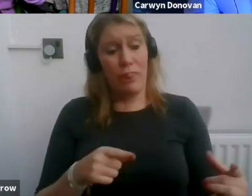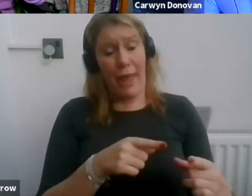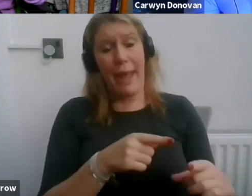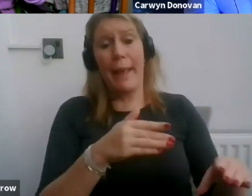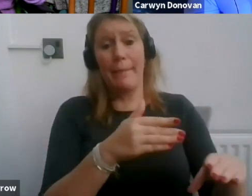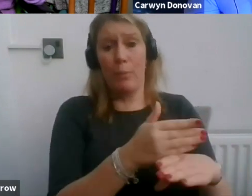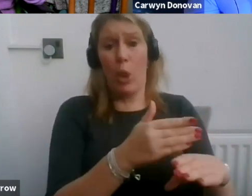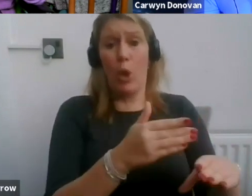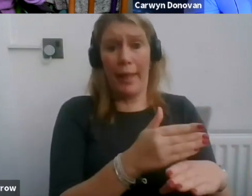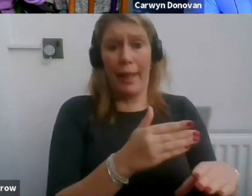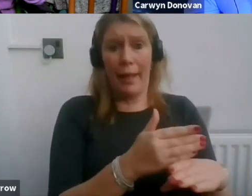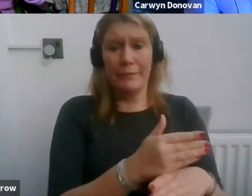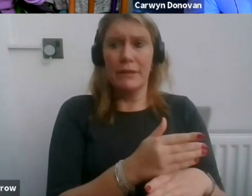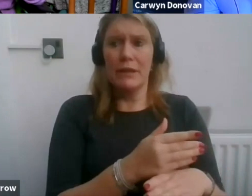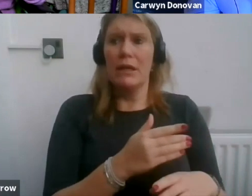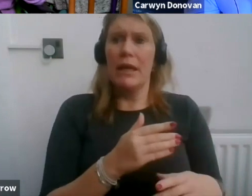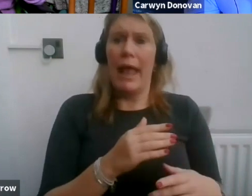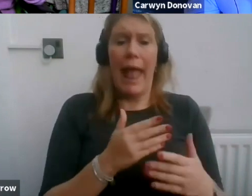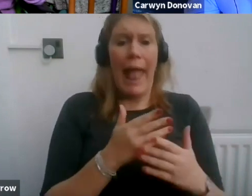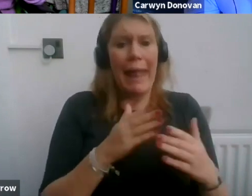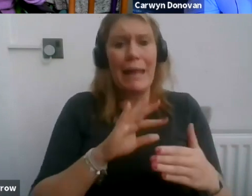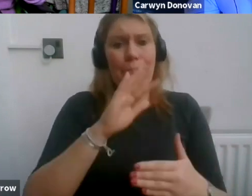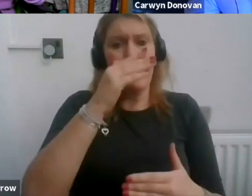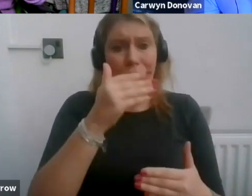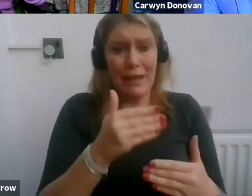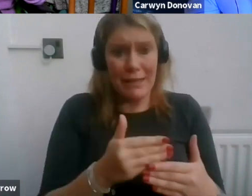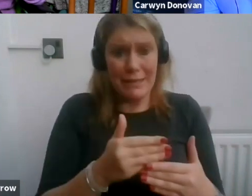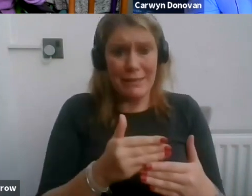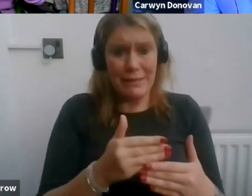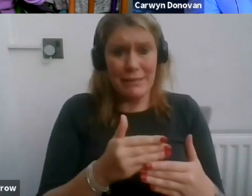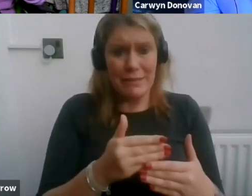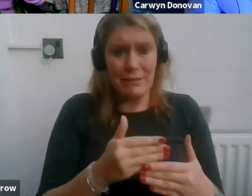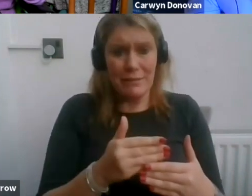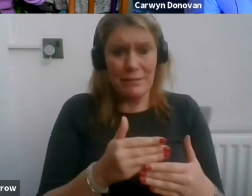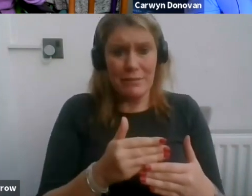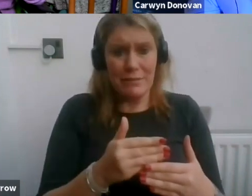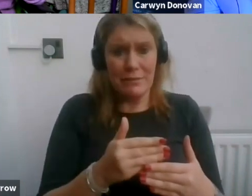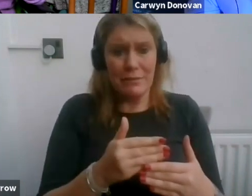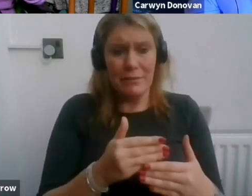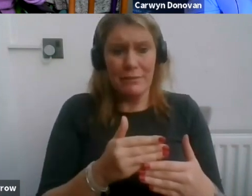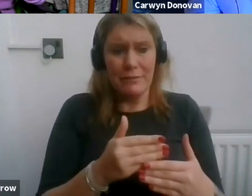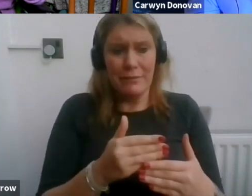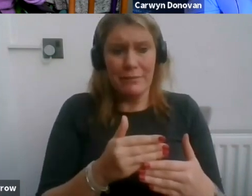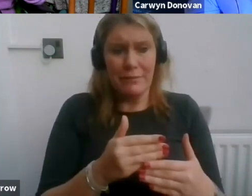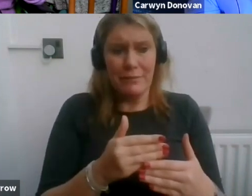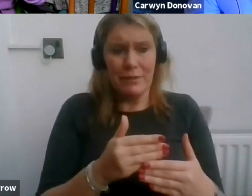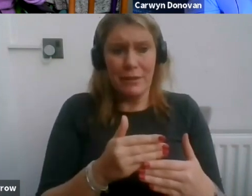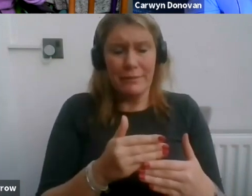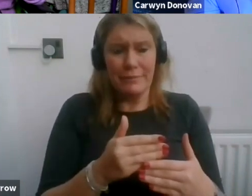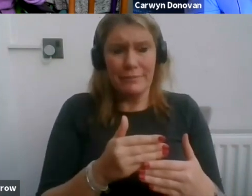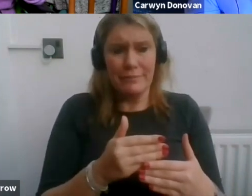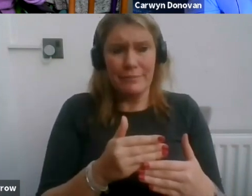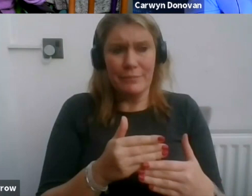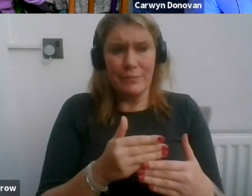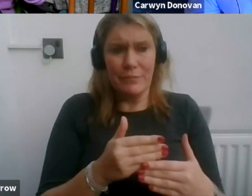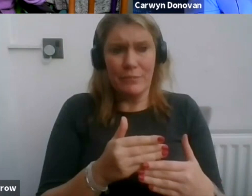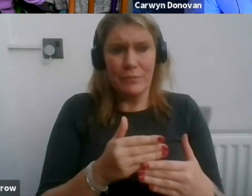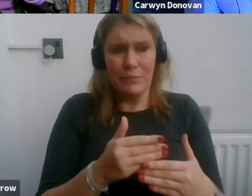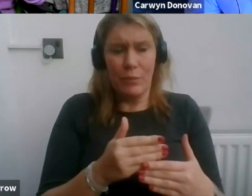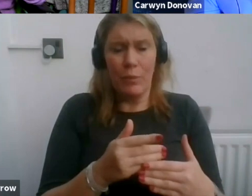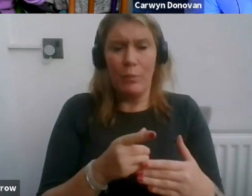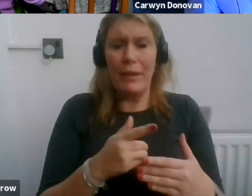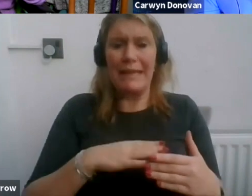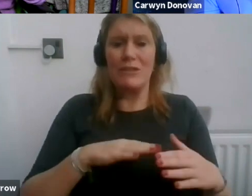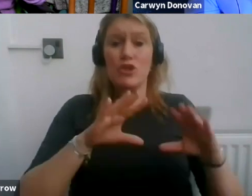Any barriers which are put in place are put in place. we should seek to stop doing that